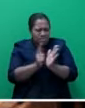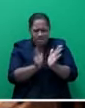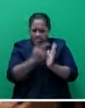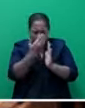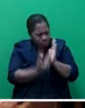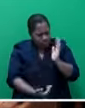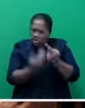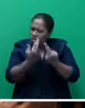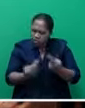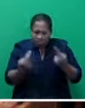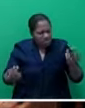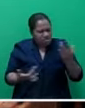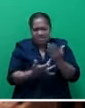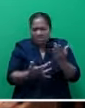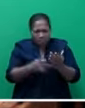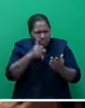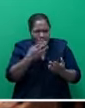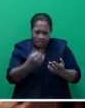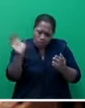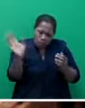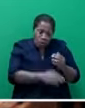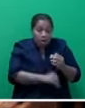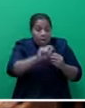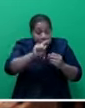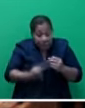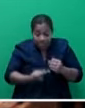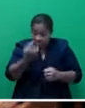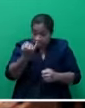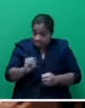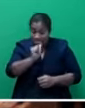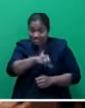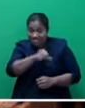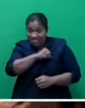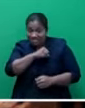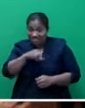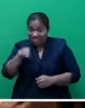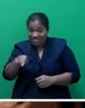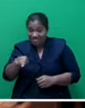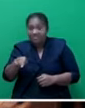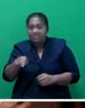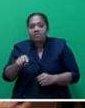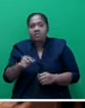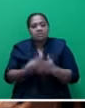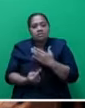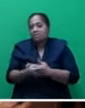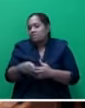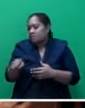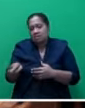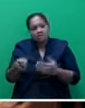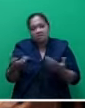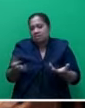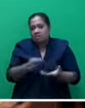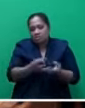we can have all the technology, but if there is a wrong attitude, then definitely it's not going to address all the issues